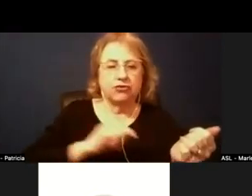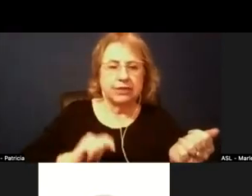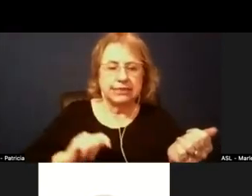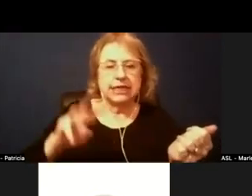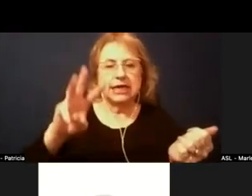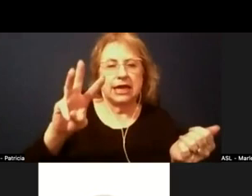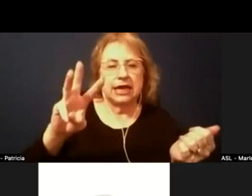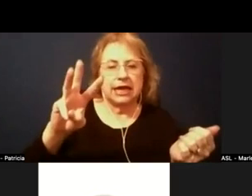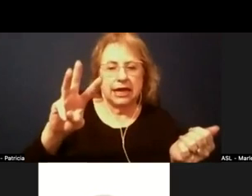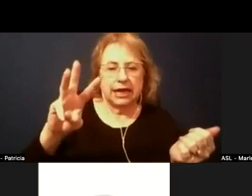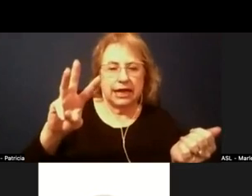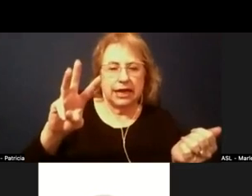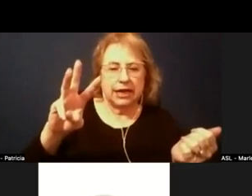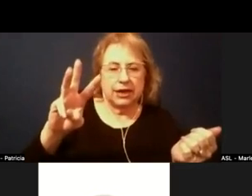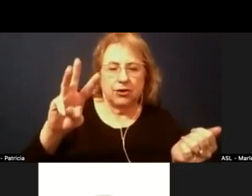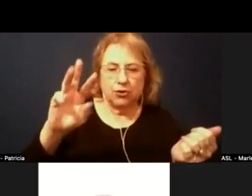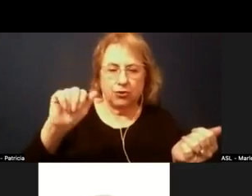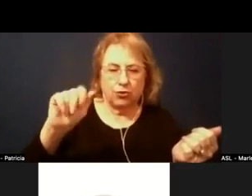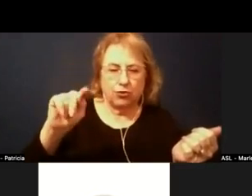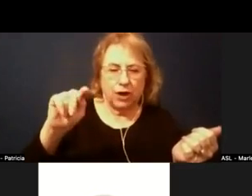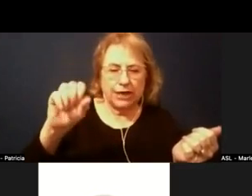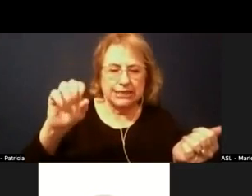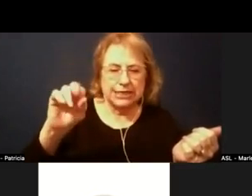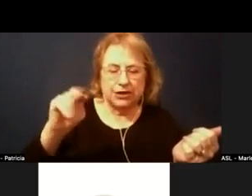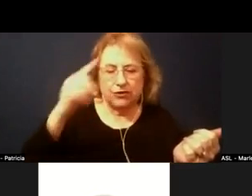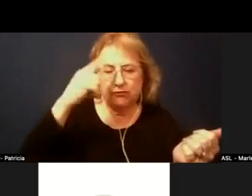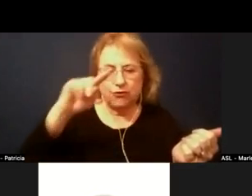um let's go to a roll call vote trustee warren